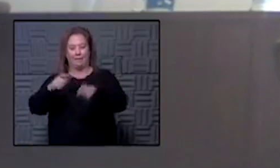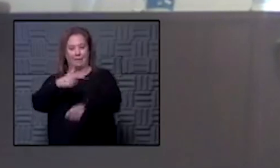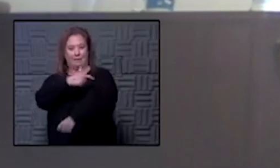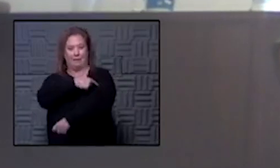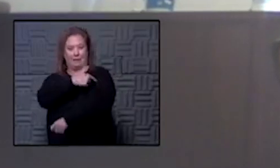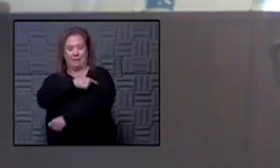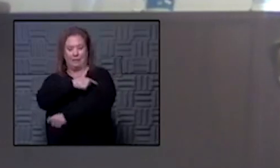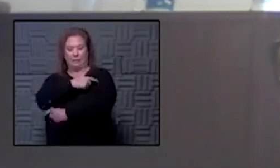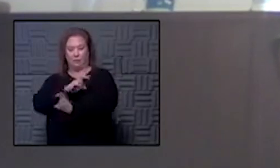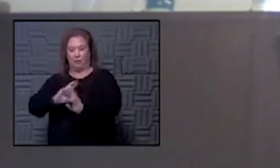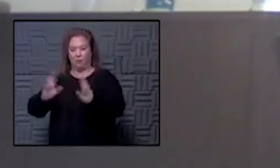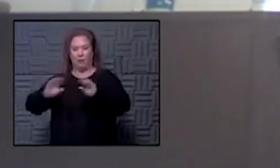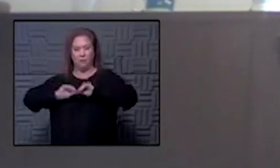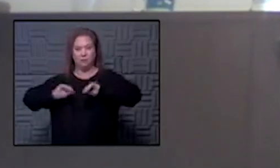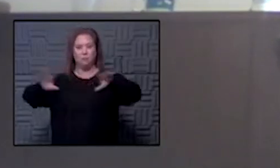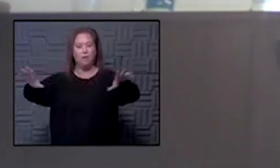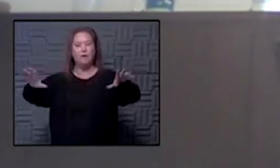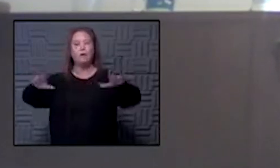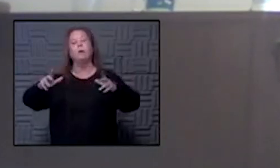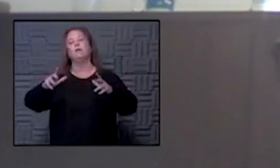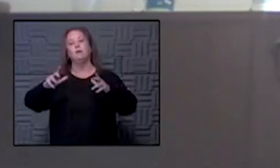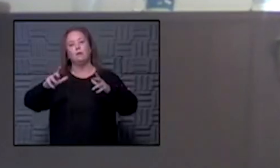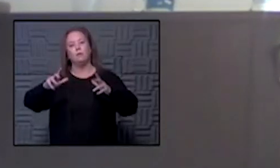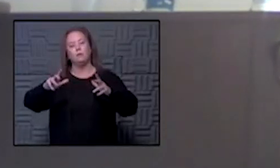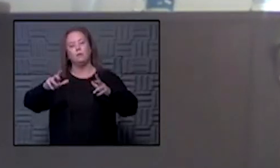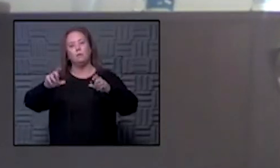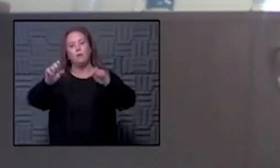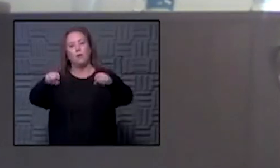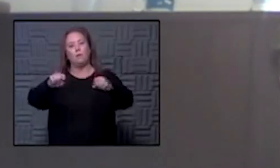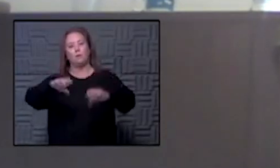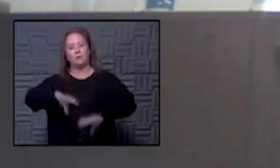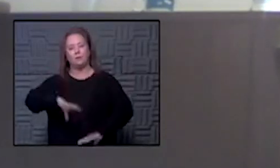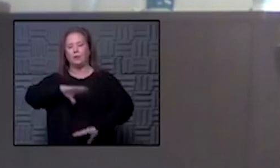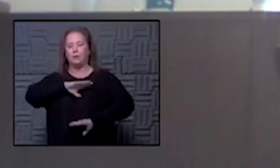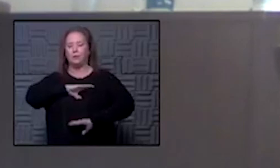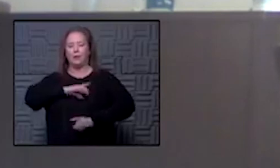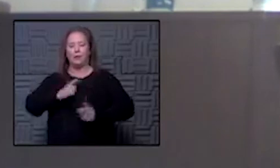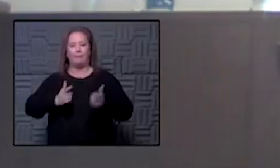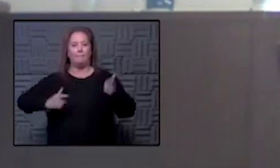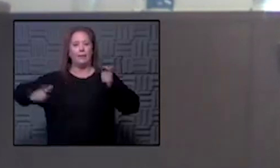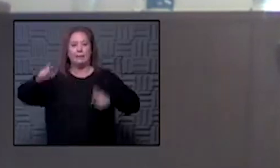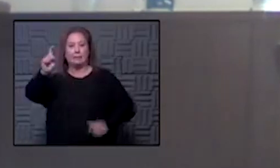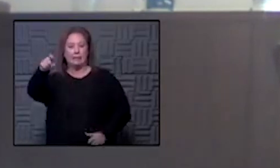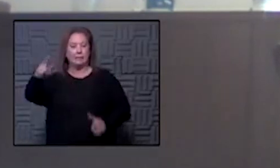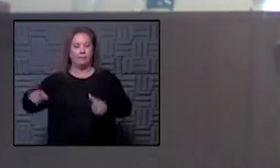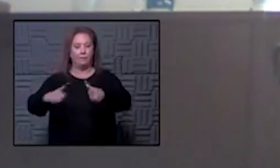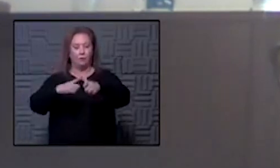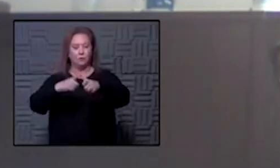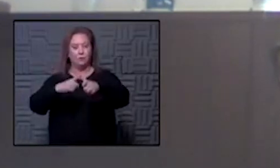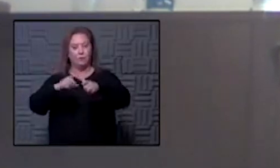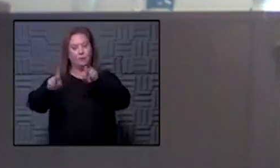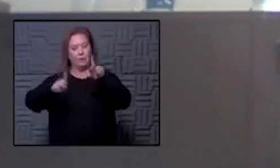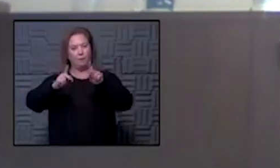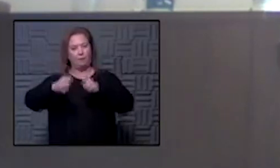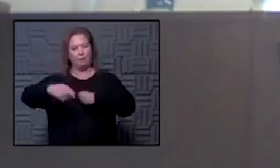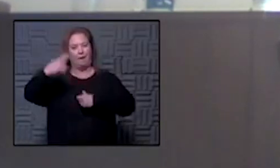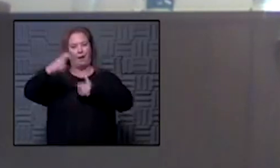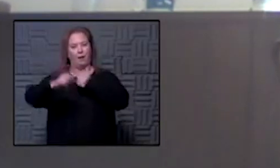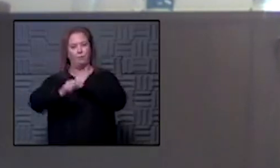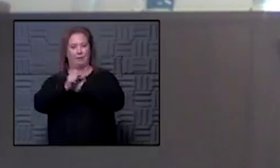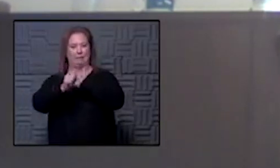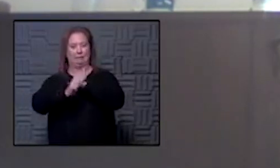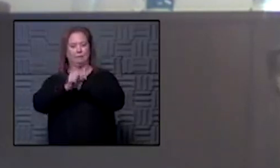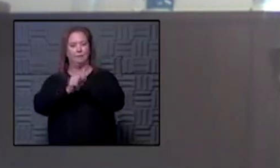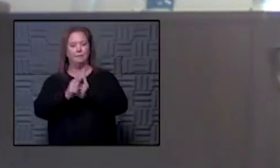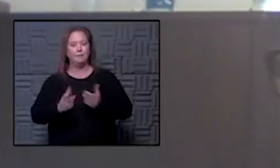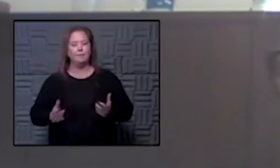out as we're getting them widespread that we're able to to meet the greatest demands first and uh for those that are at greatest risk so